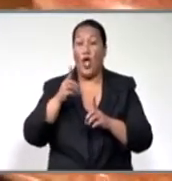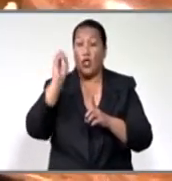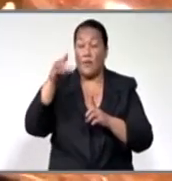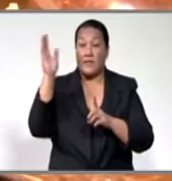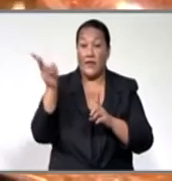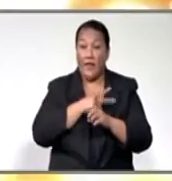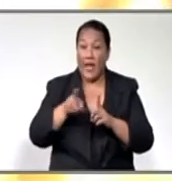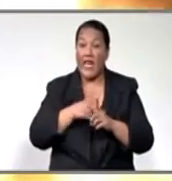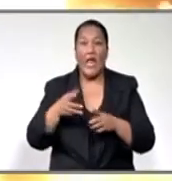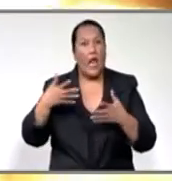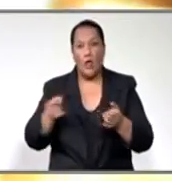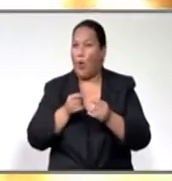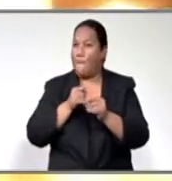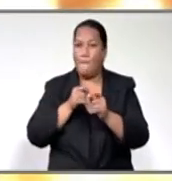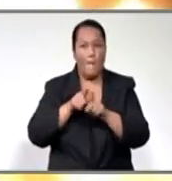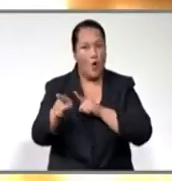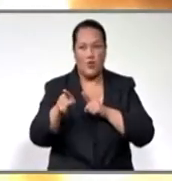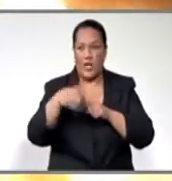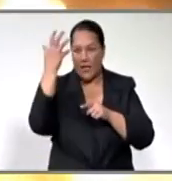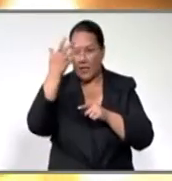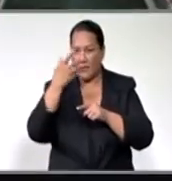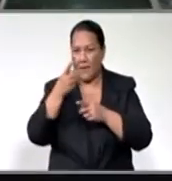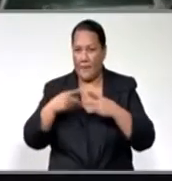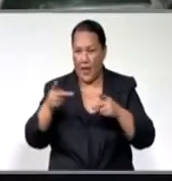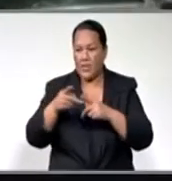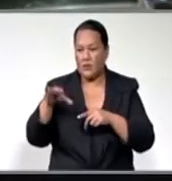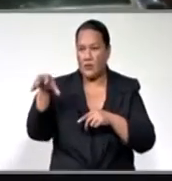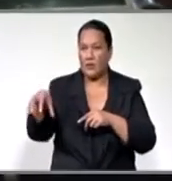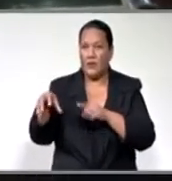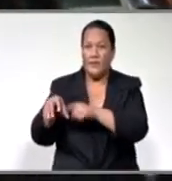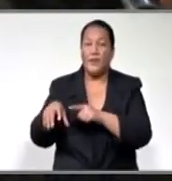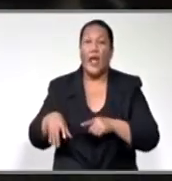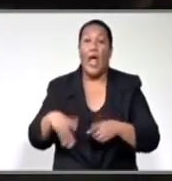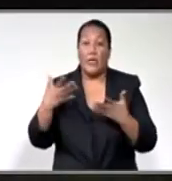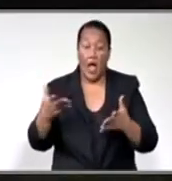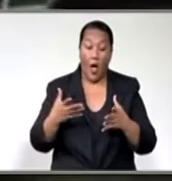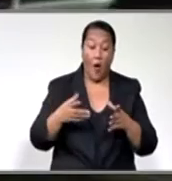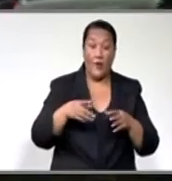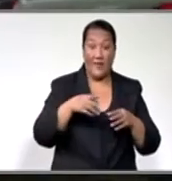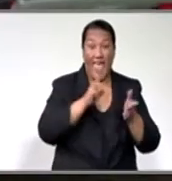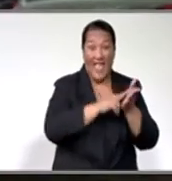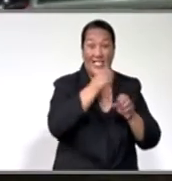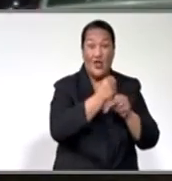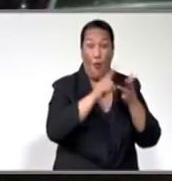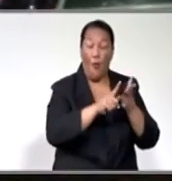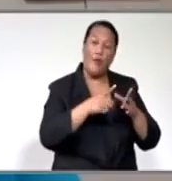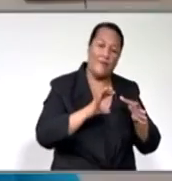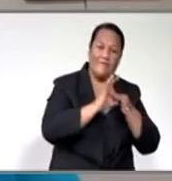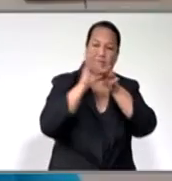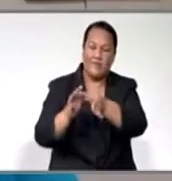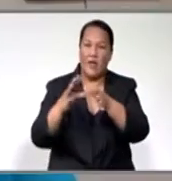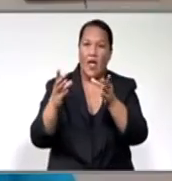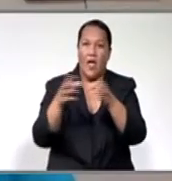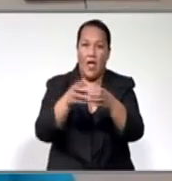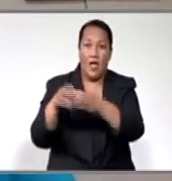The Crisis Center is working with other NGOs and donor partners to assist women and girls. And you're